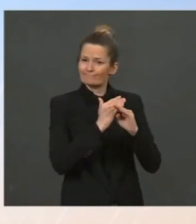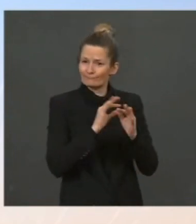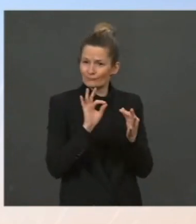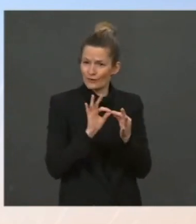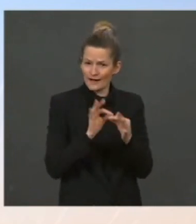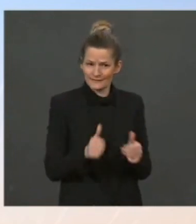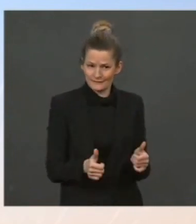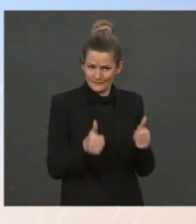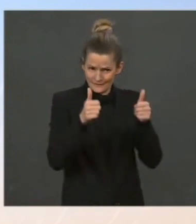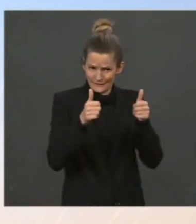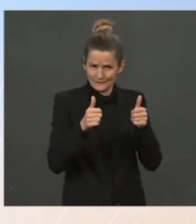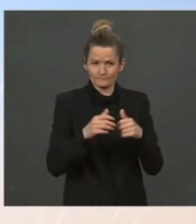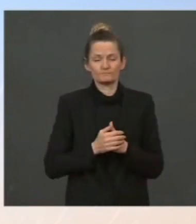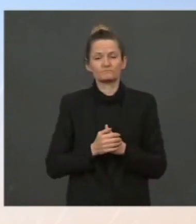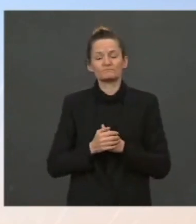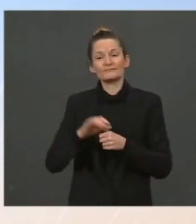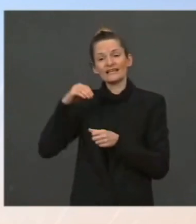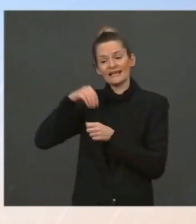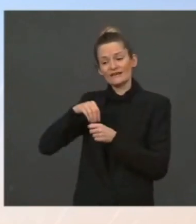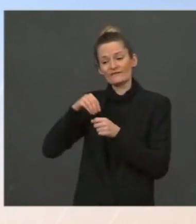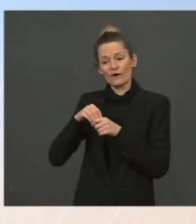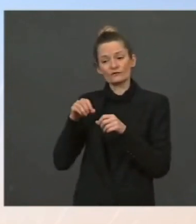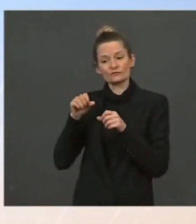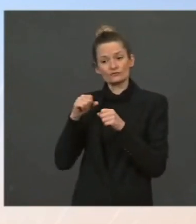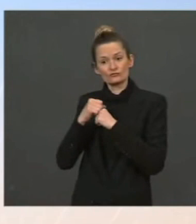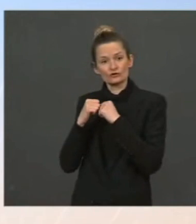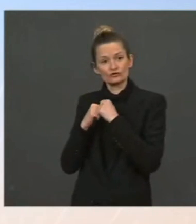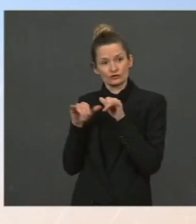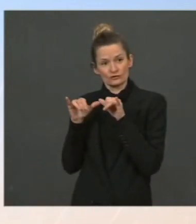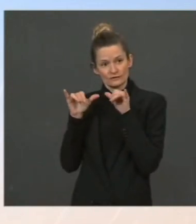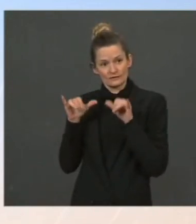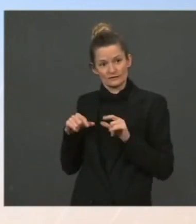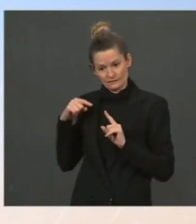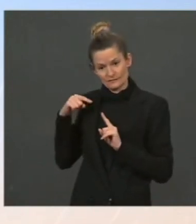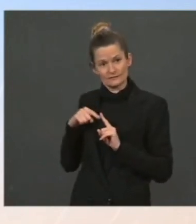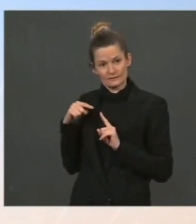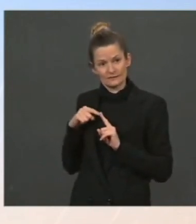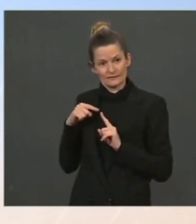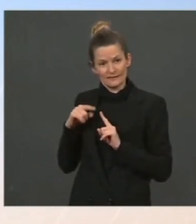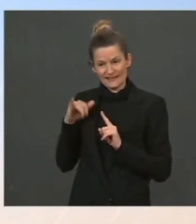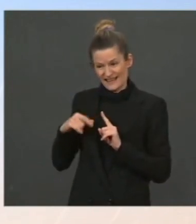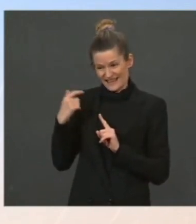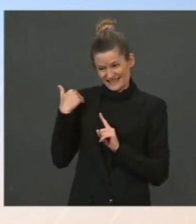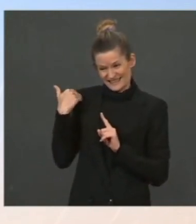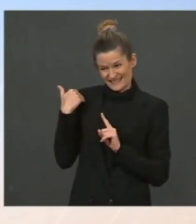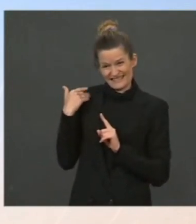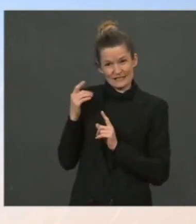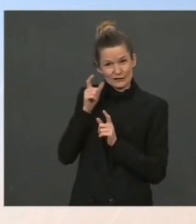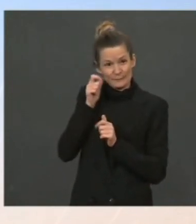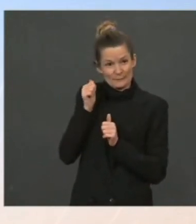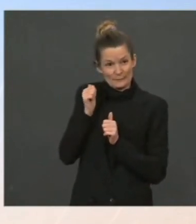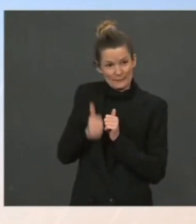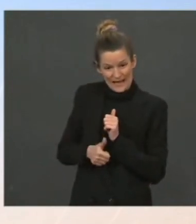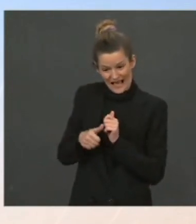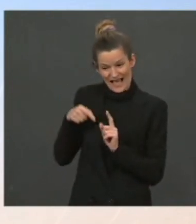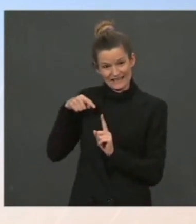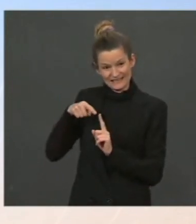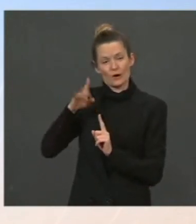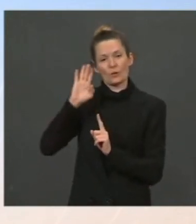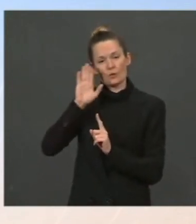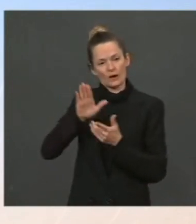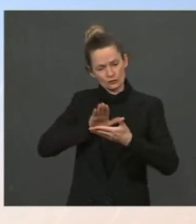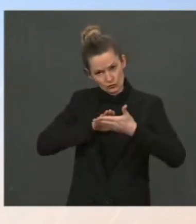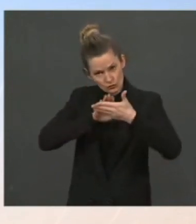is going to expand our infrastructure related to clean energy, the electric grid, so we can integrate more clean sources.